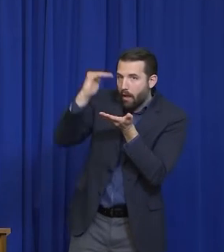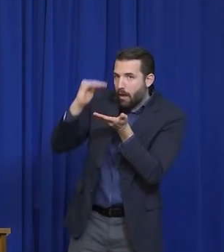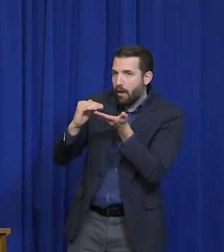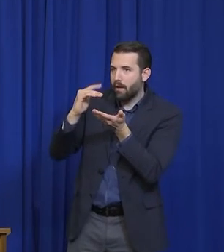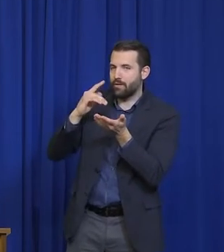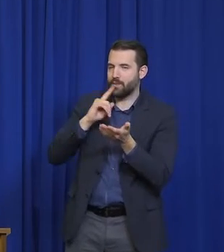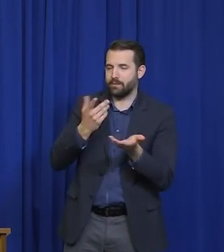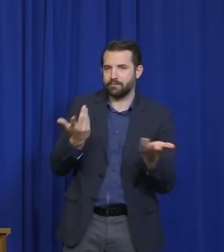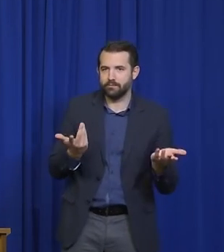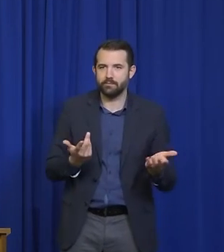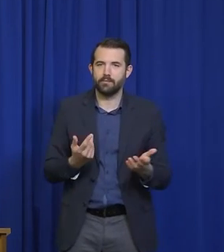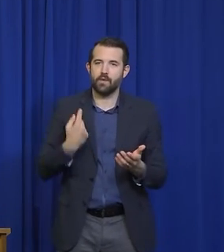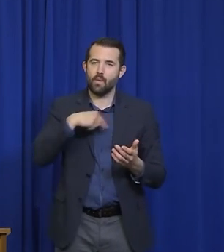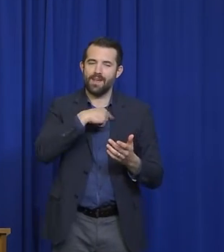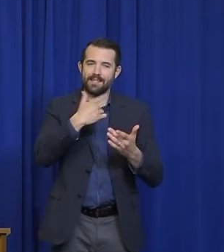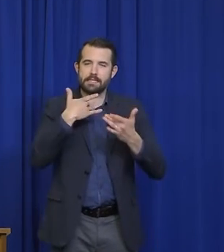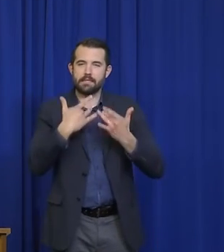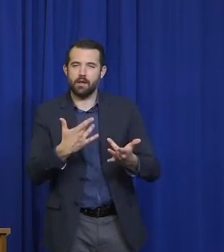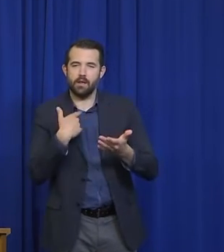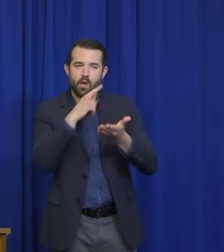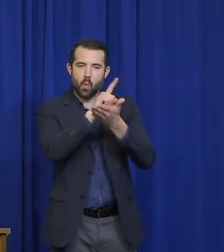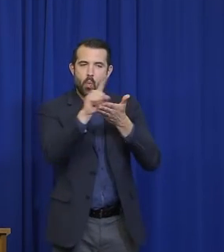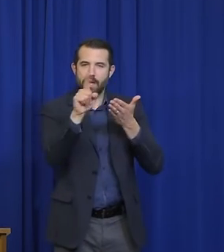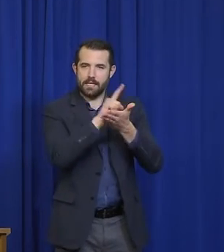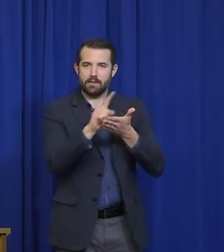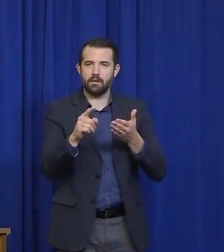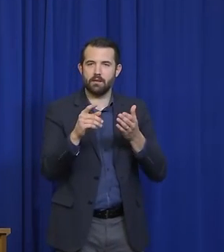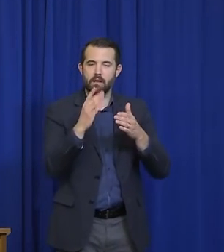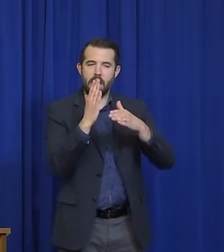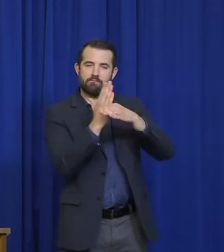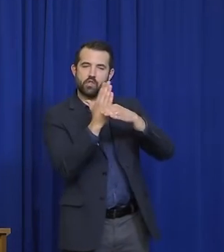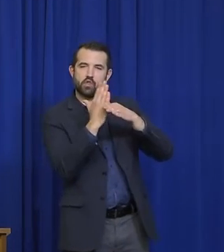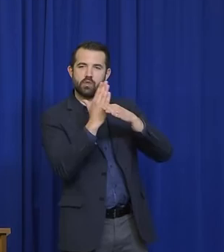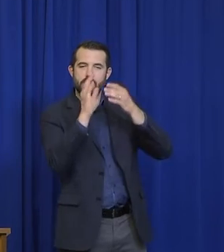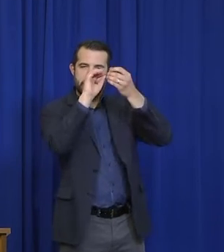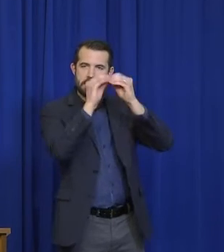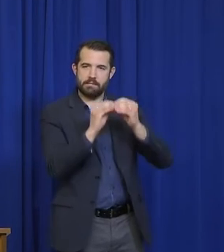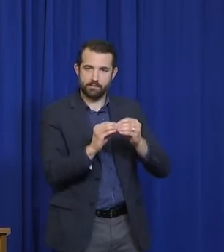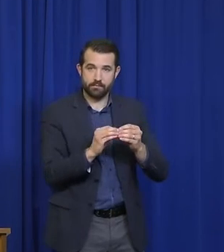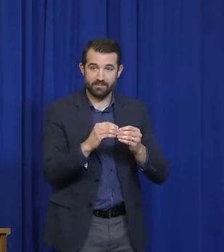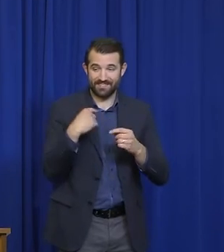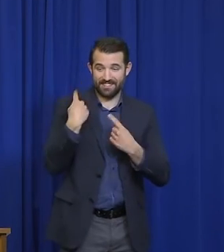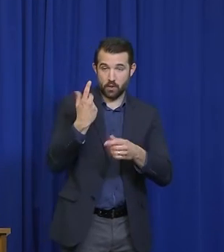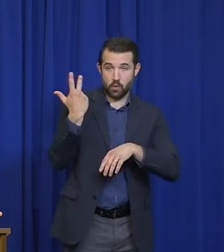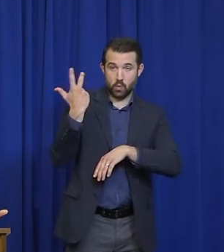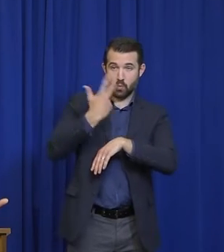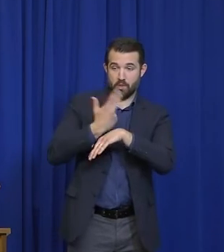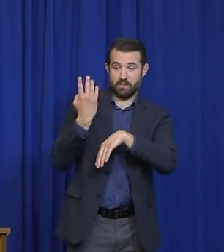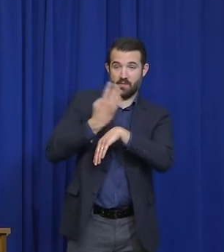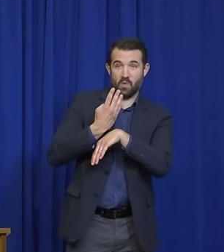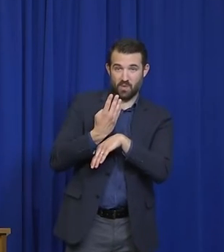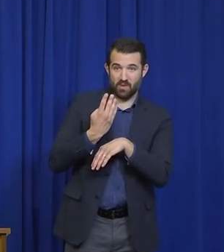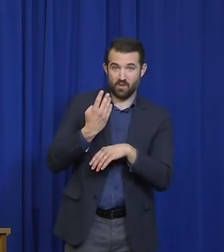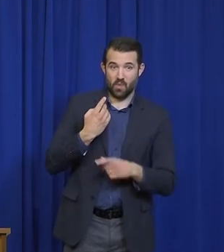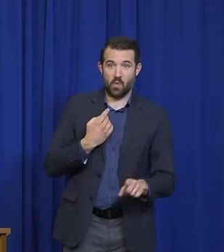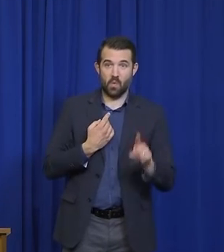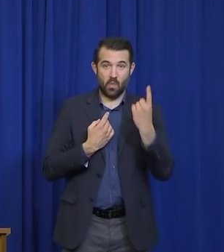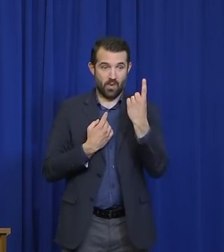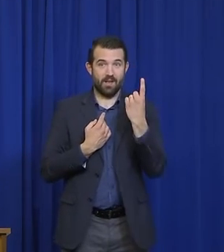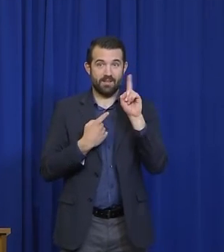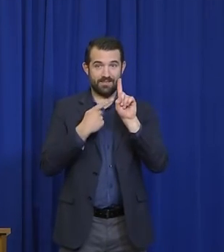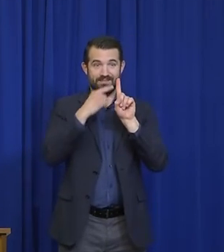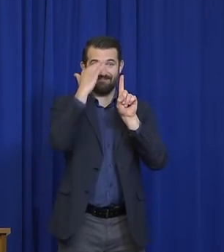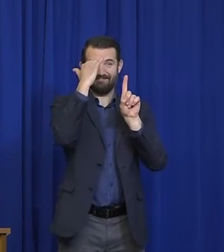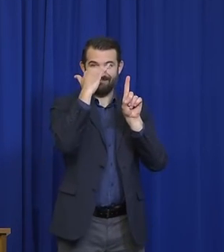average. And based on just the last 72 or 96 hours, it's approaching one. Ideally, we'd like to see it dip